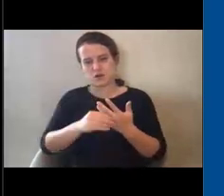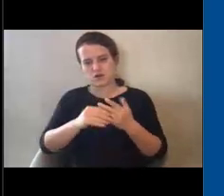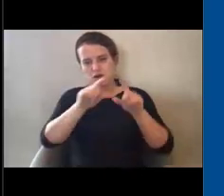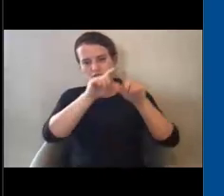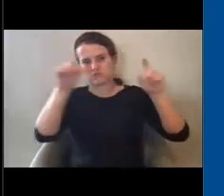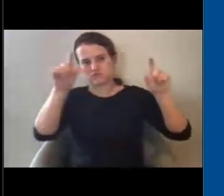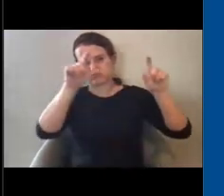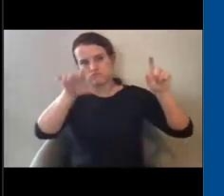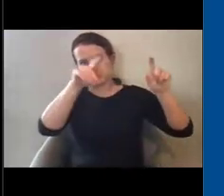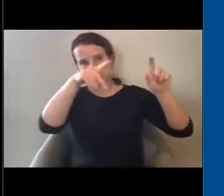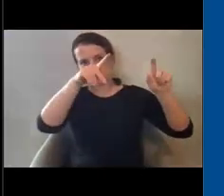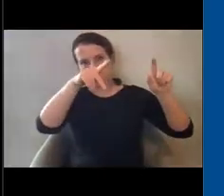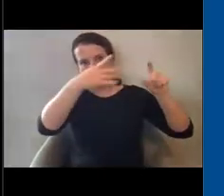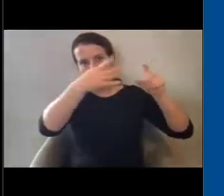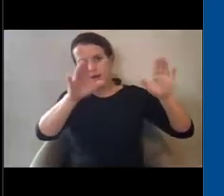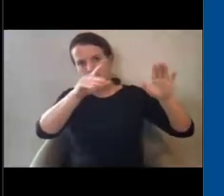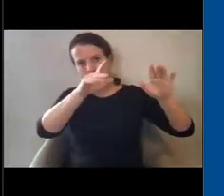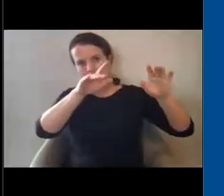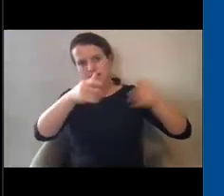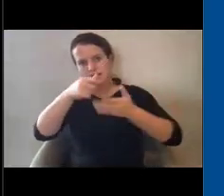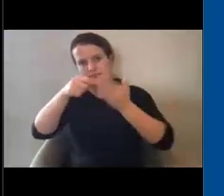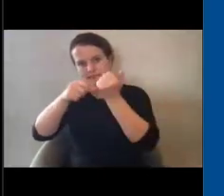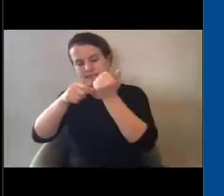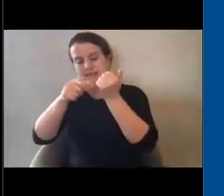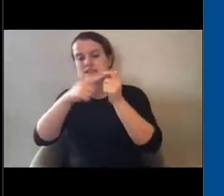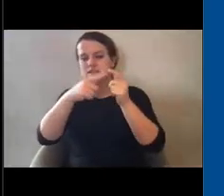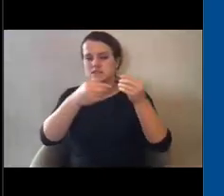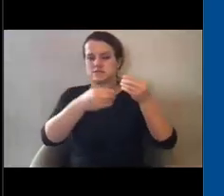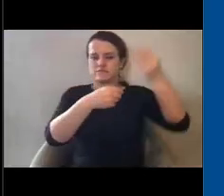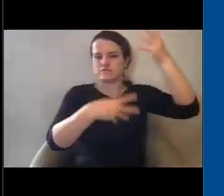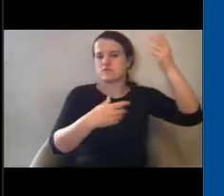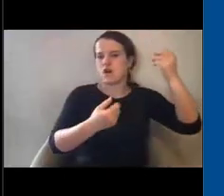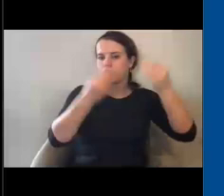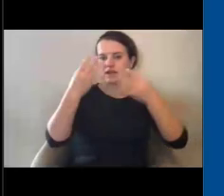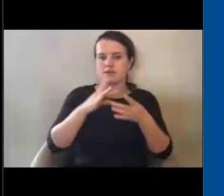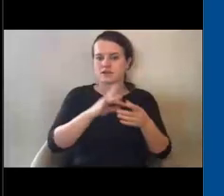you can find all this information related to COVID-19.